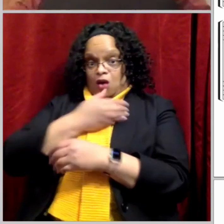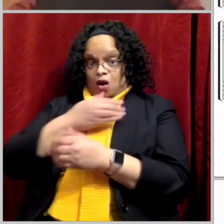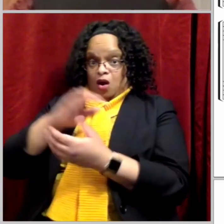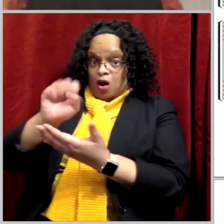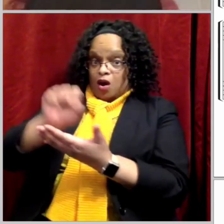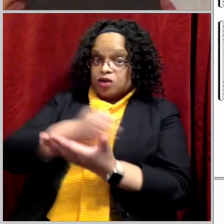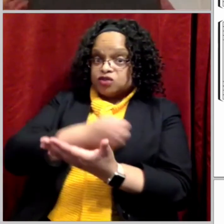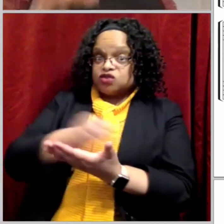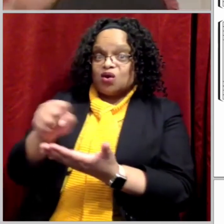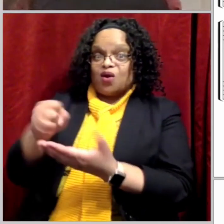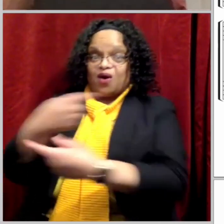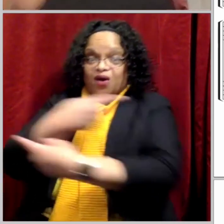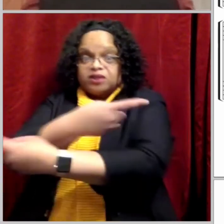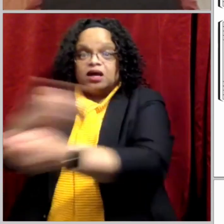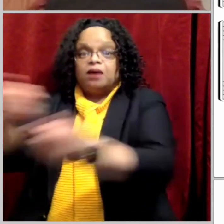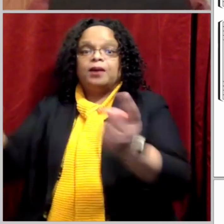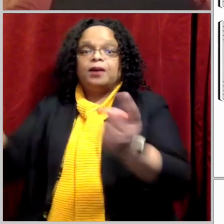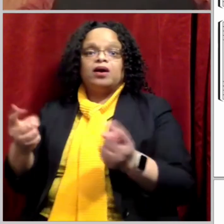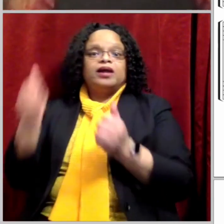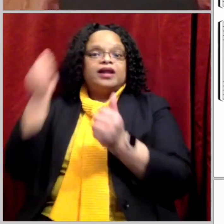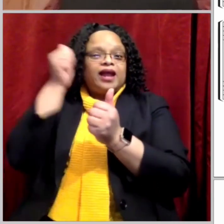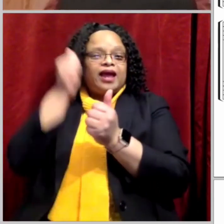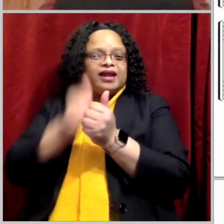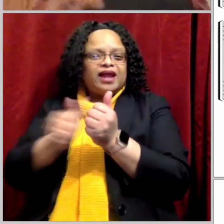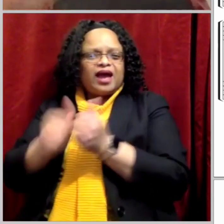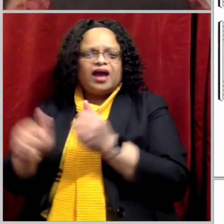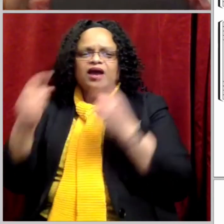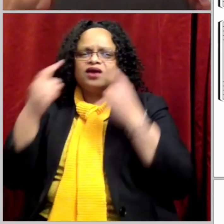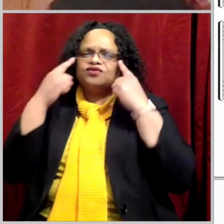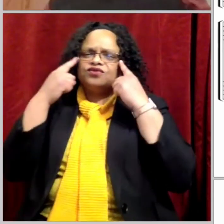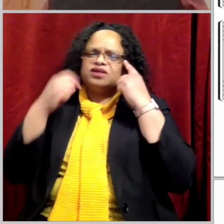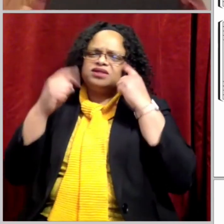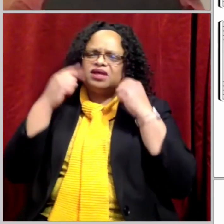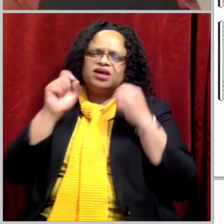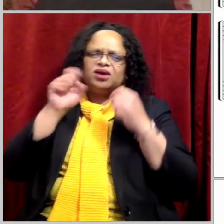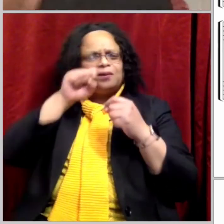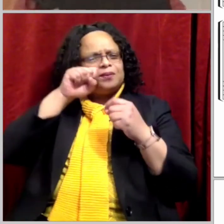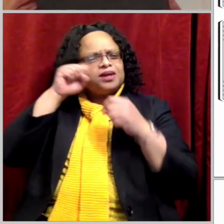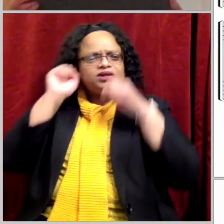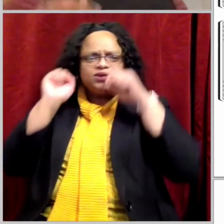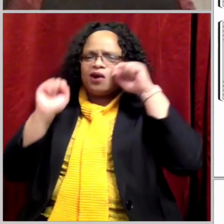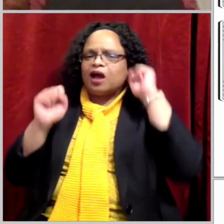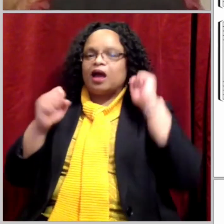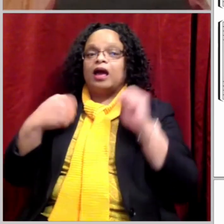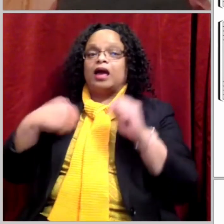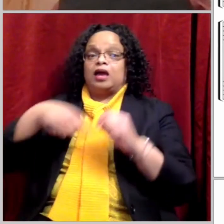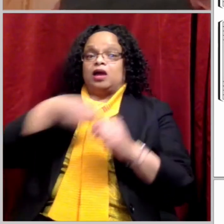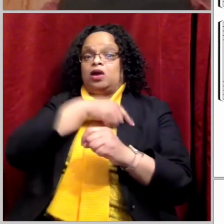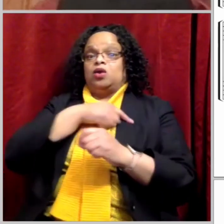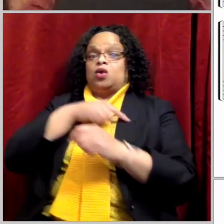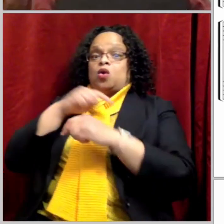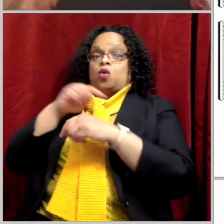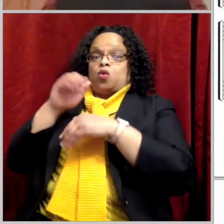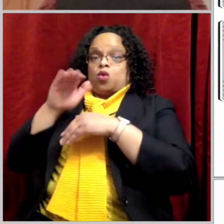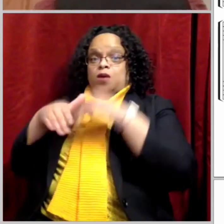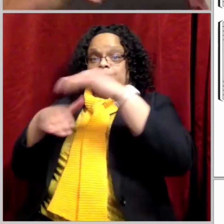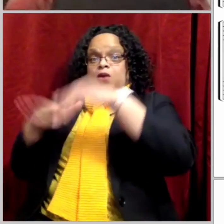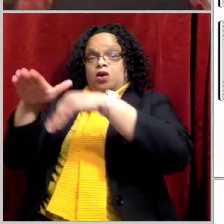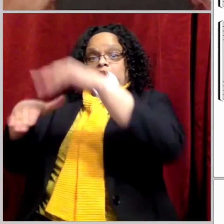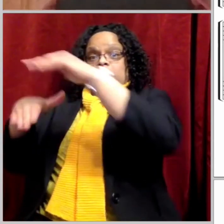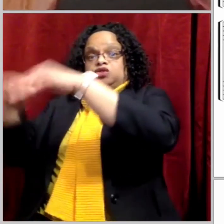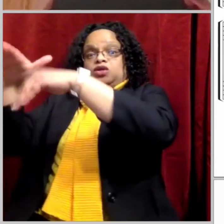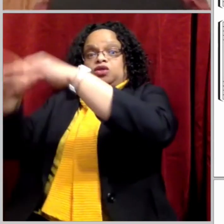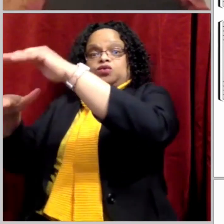our songs abound And every tear be dry We're